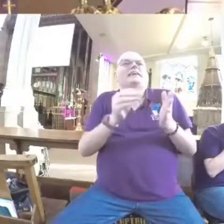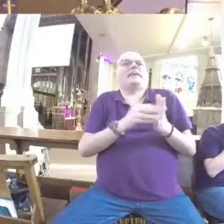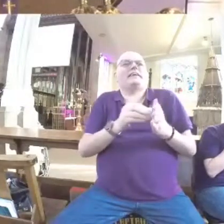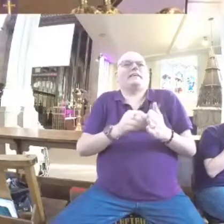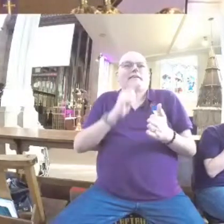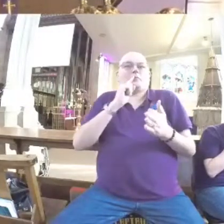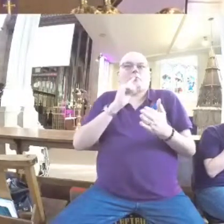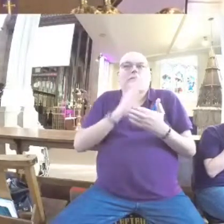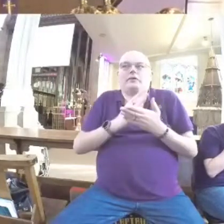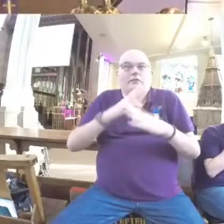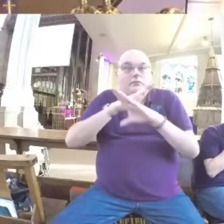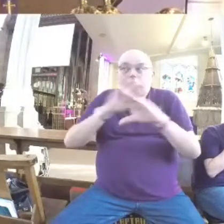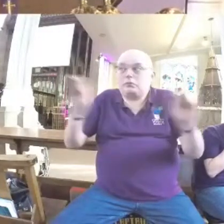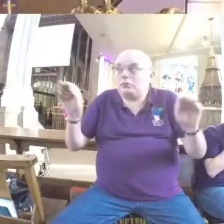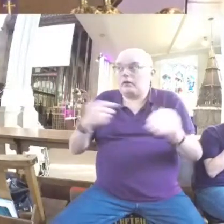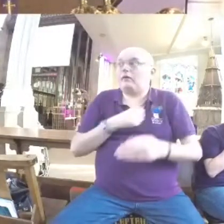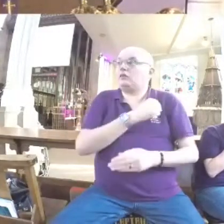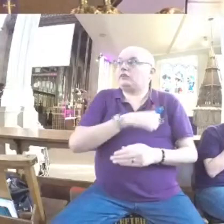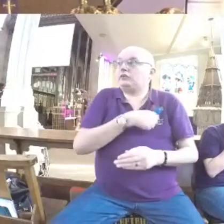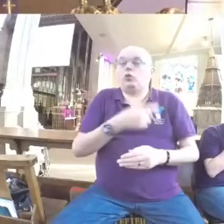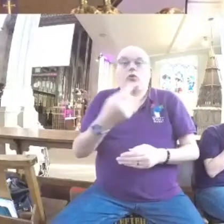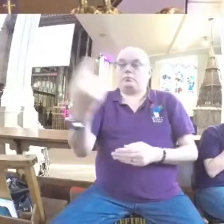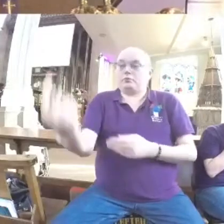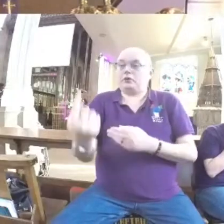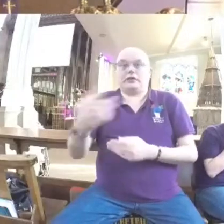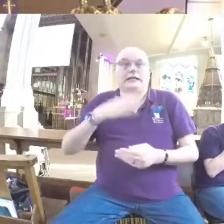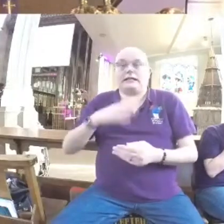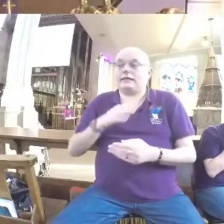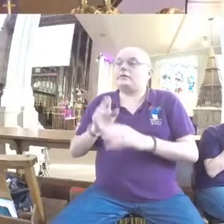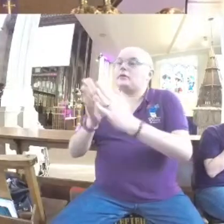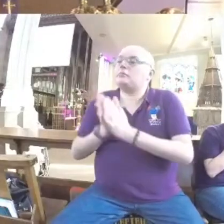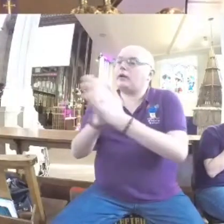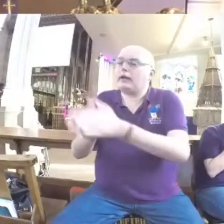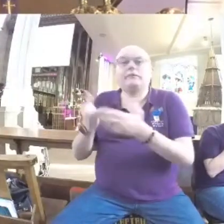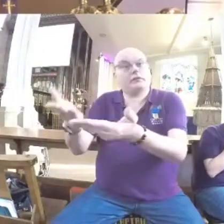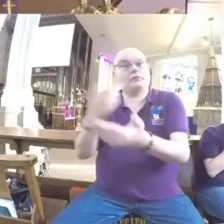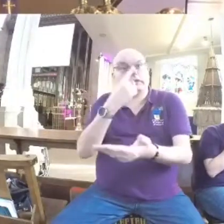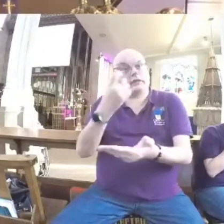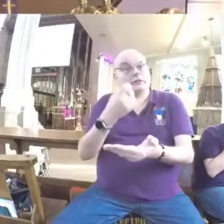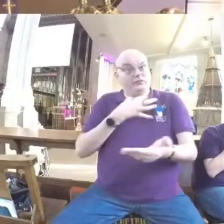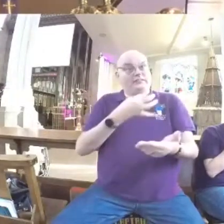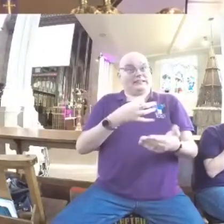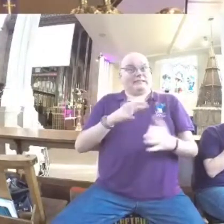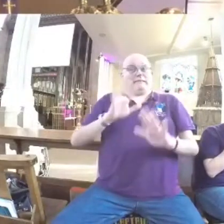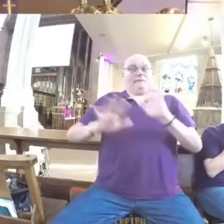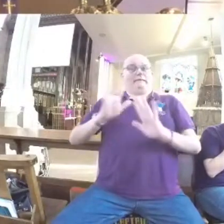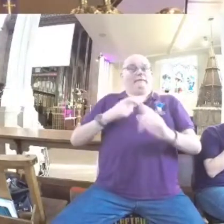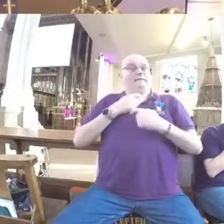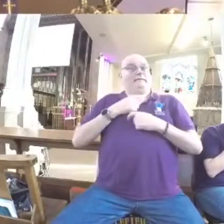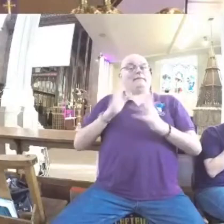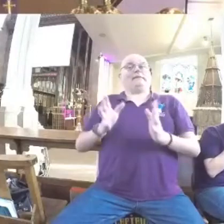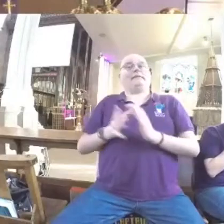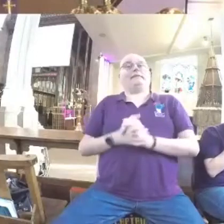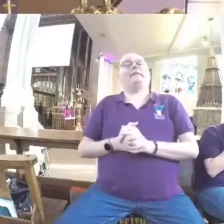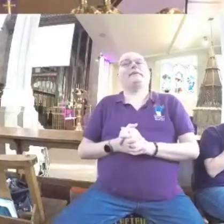faith, for example, like offering to pray for somebody when they're in need. For some, it comes really easy. For others, their faith is a personal